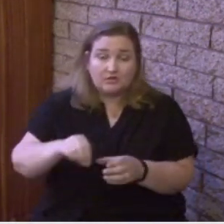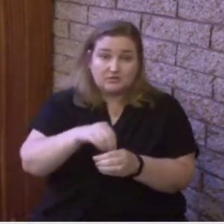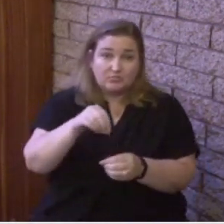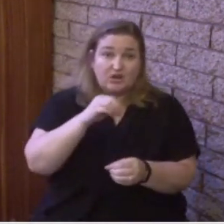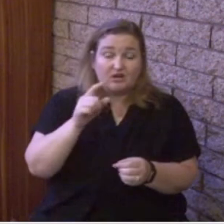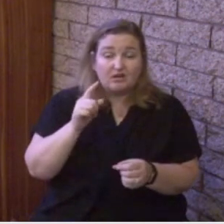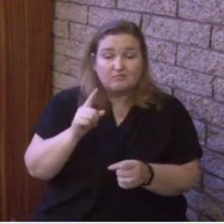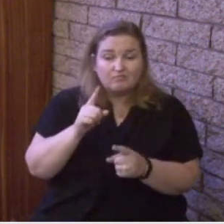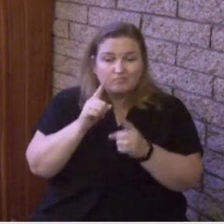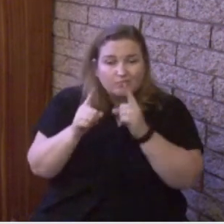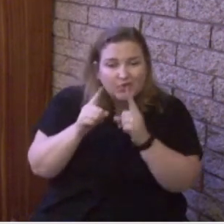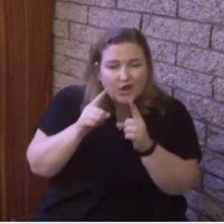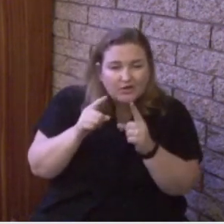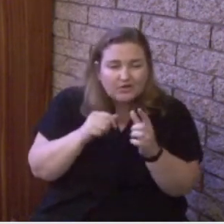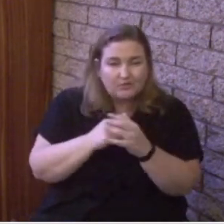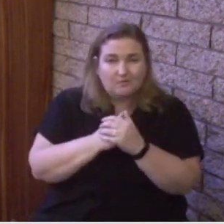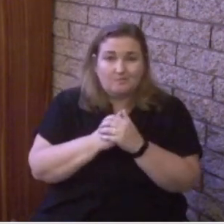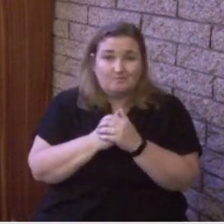life?